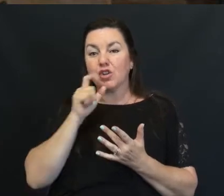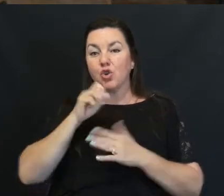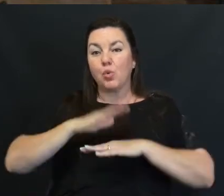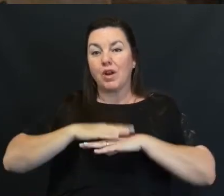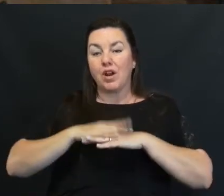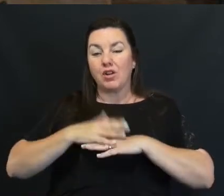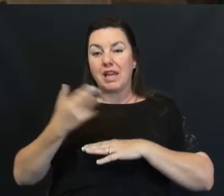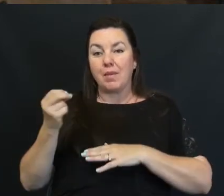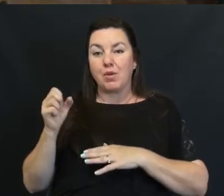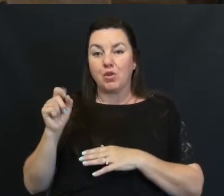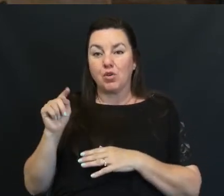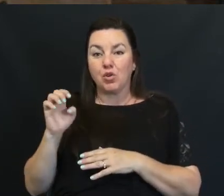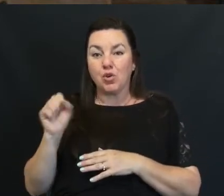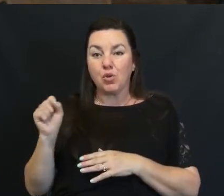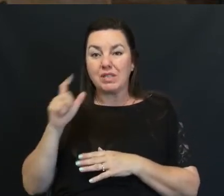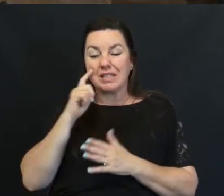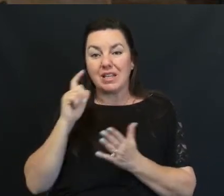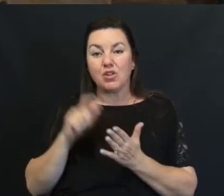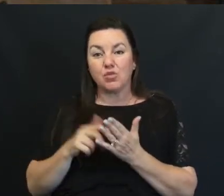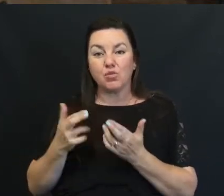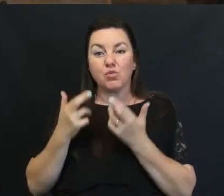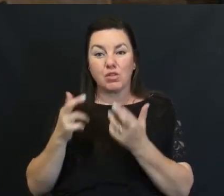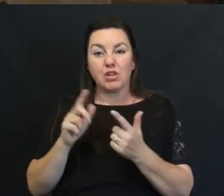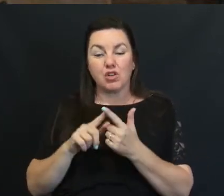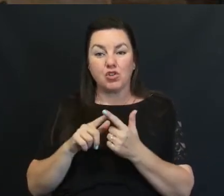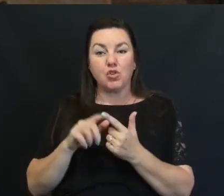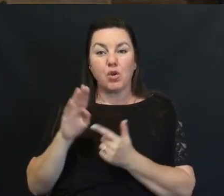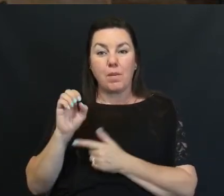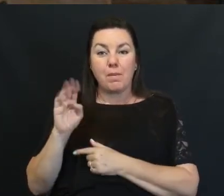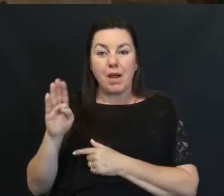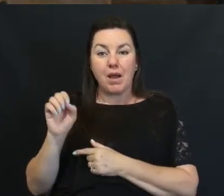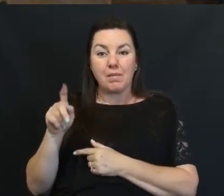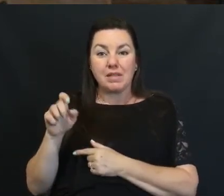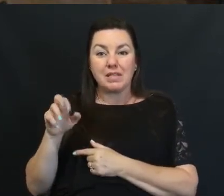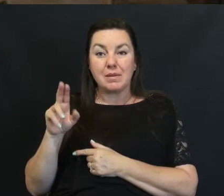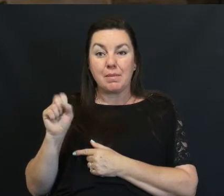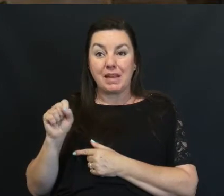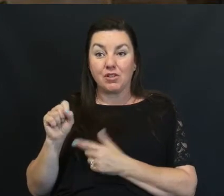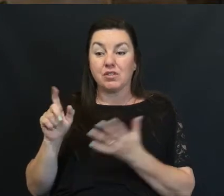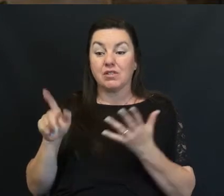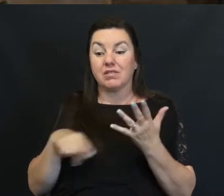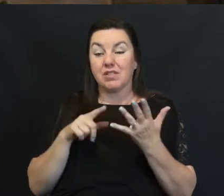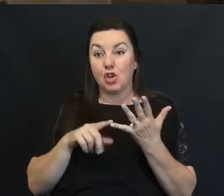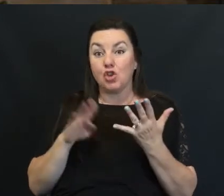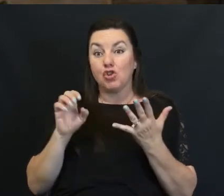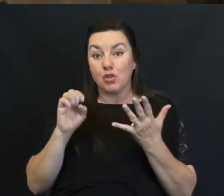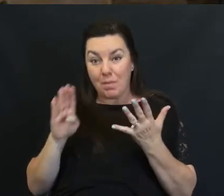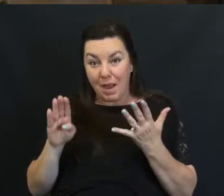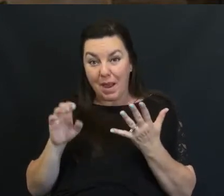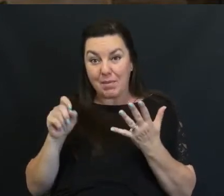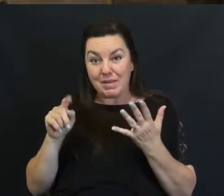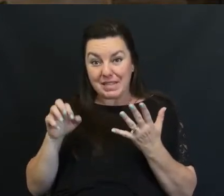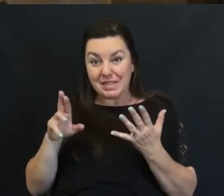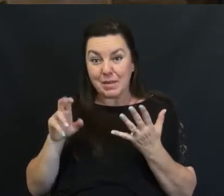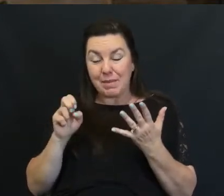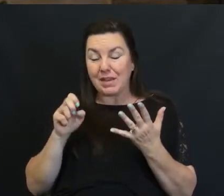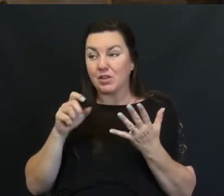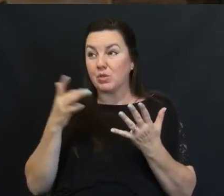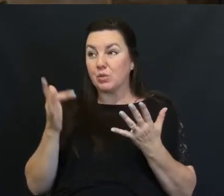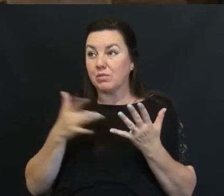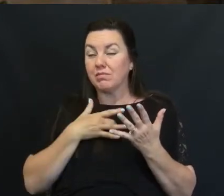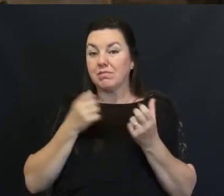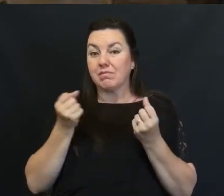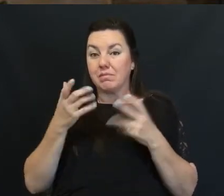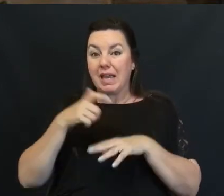Table hostess And recommended me To go to Bob Spears To Bob Spears Who compassionately Took many